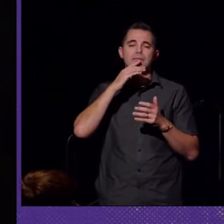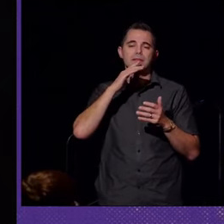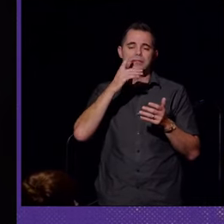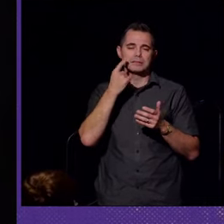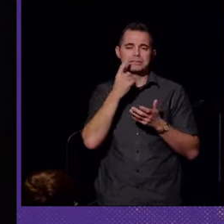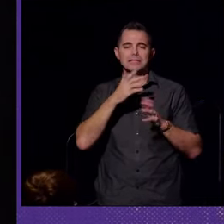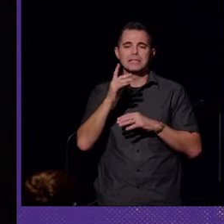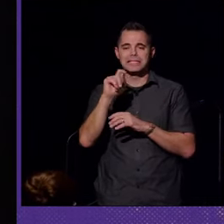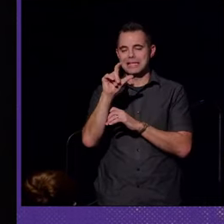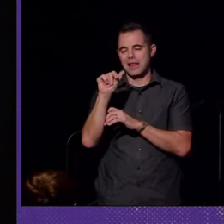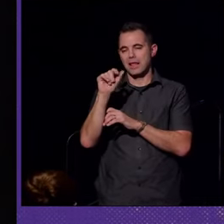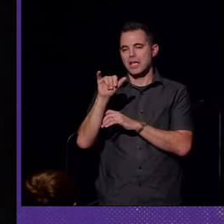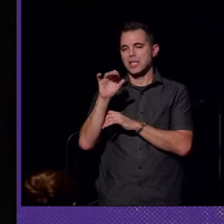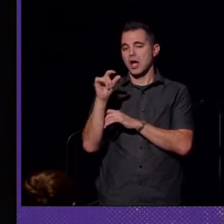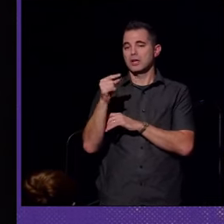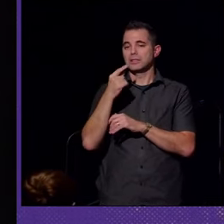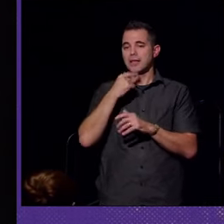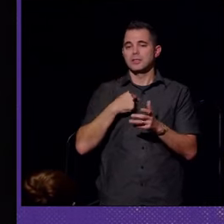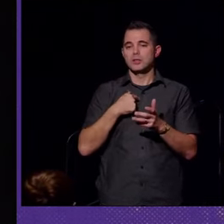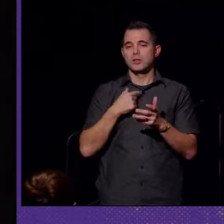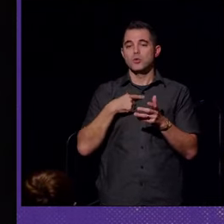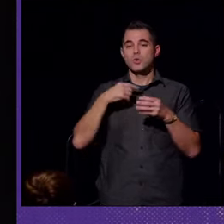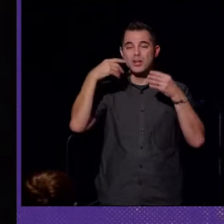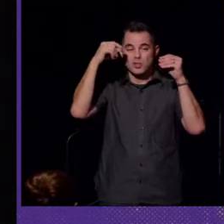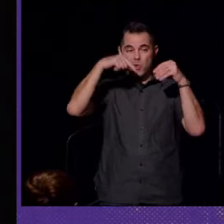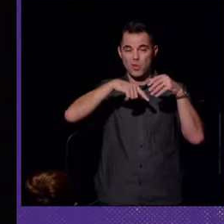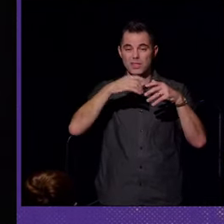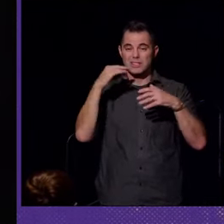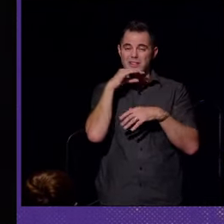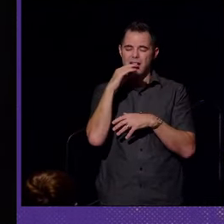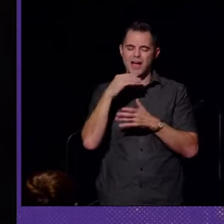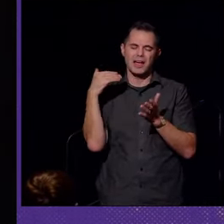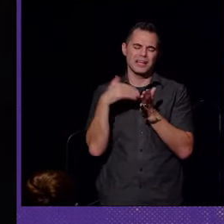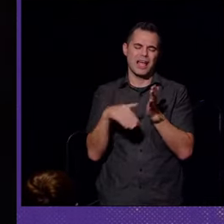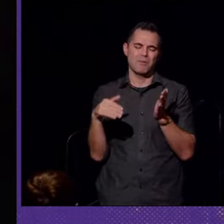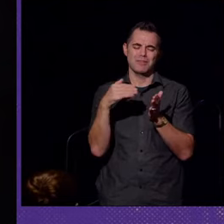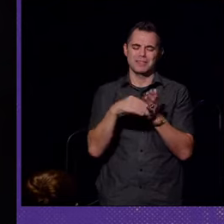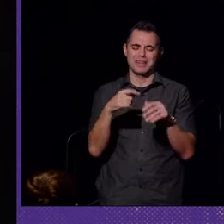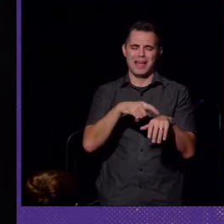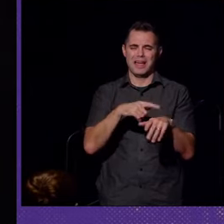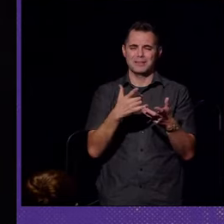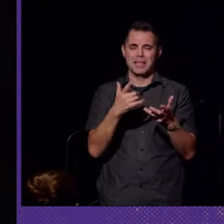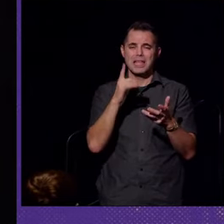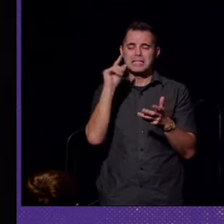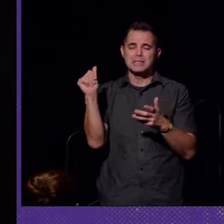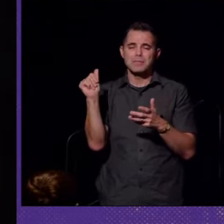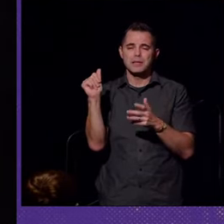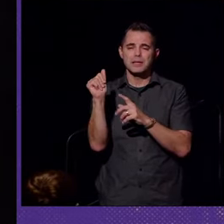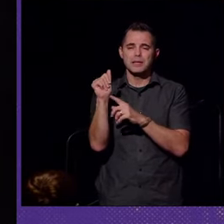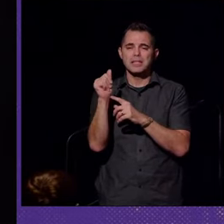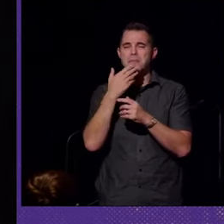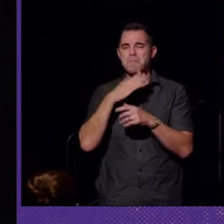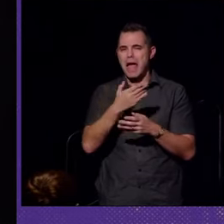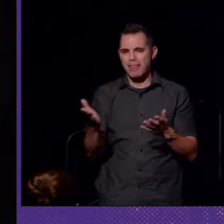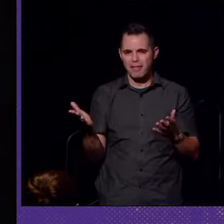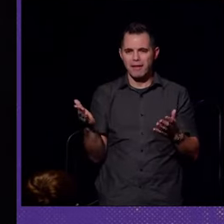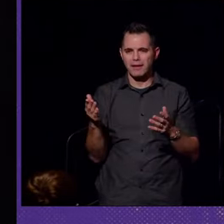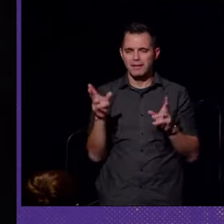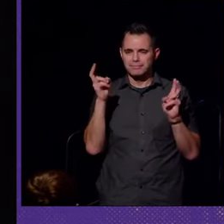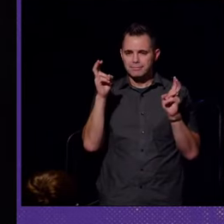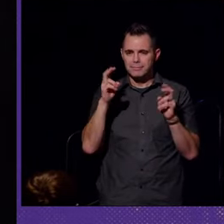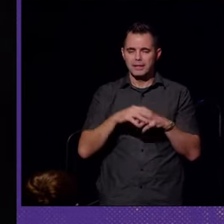Young tells us that we are told this lie countless of times that disability is a bad thing